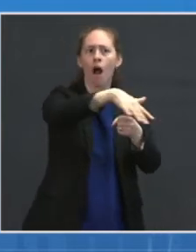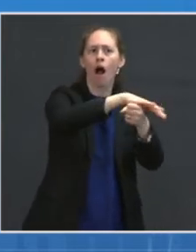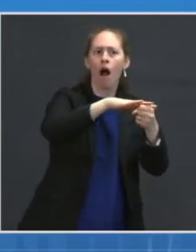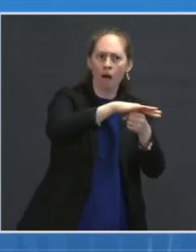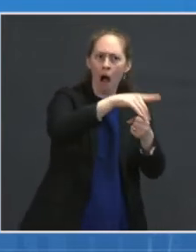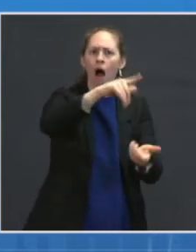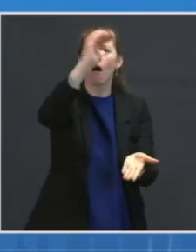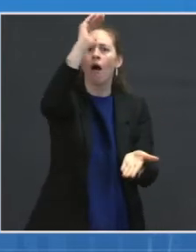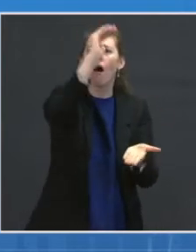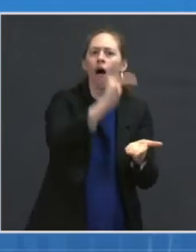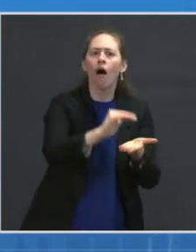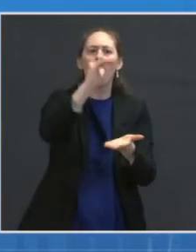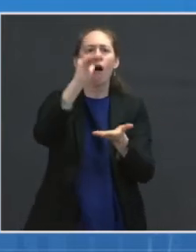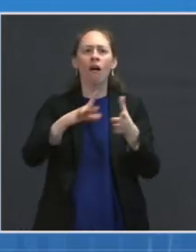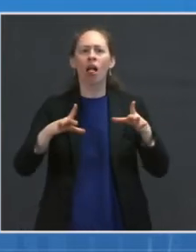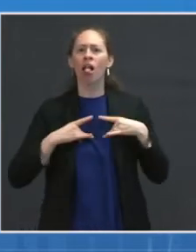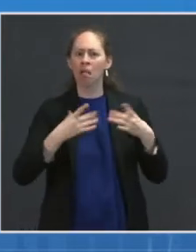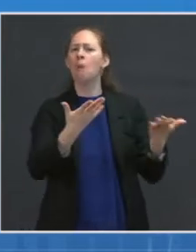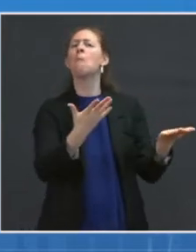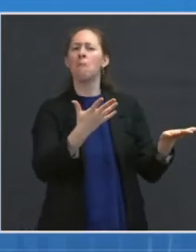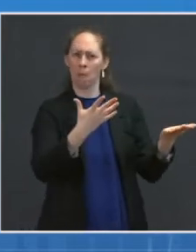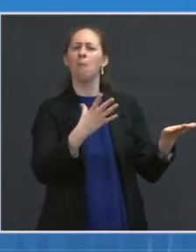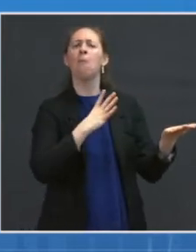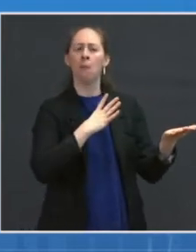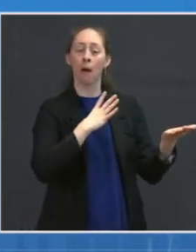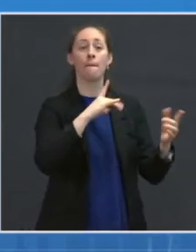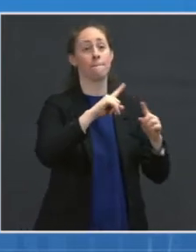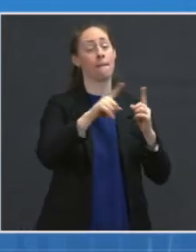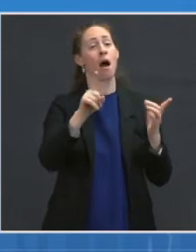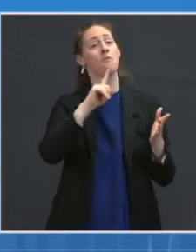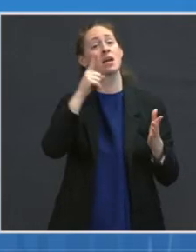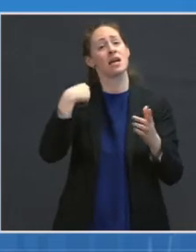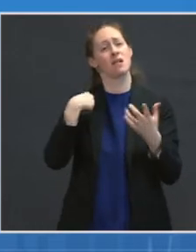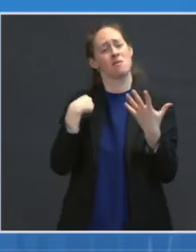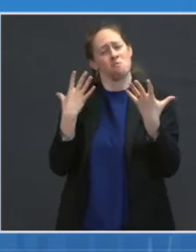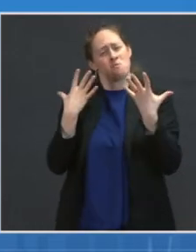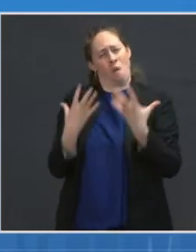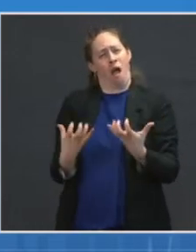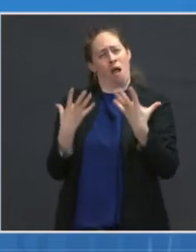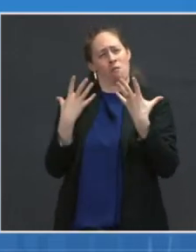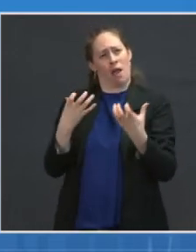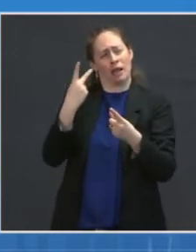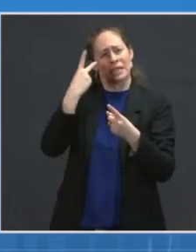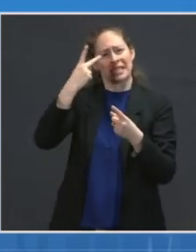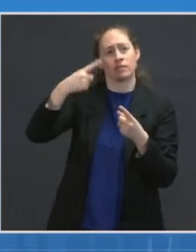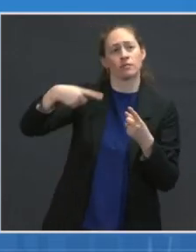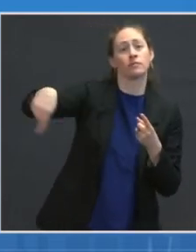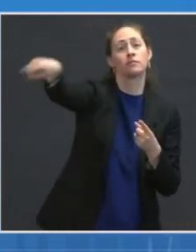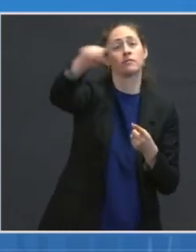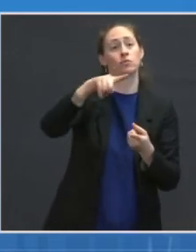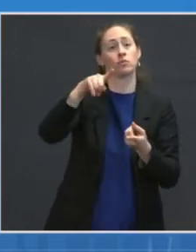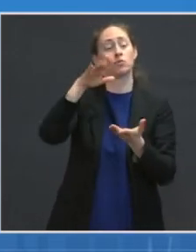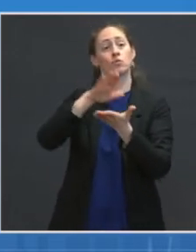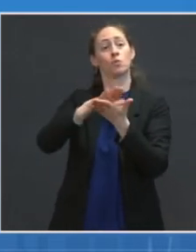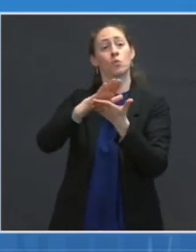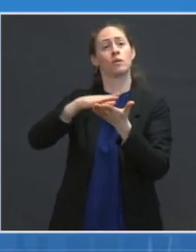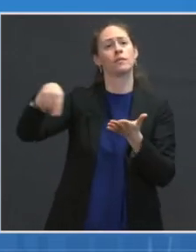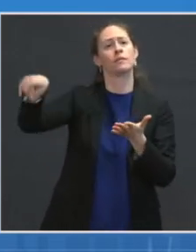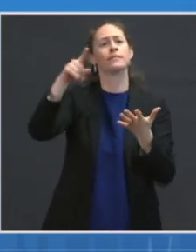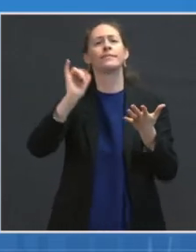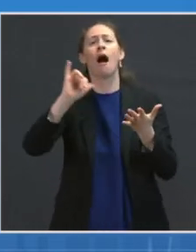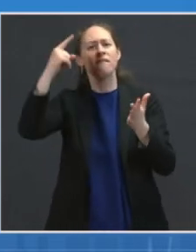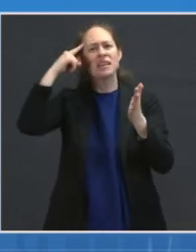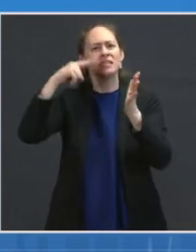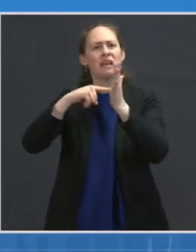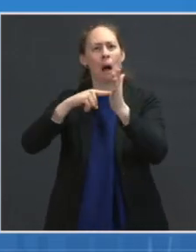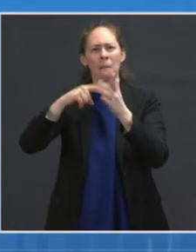would invite the schools to do, we have actually seen many more communities leave the red zone and move into the orange